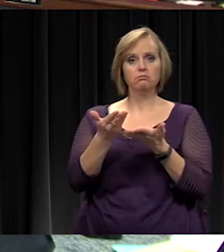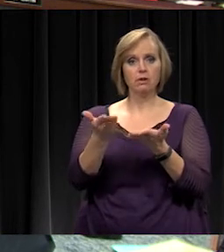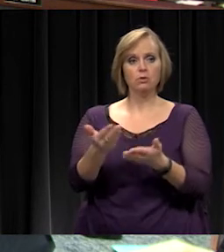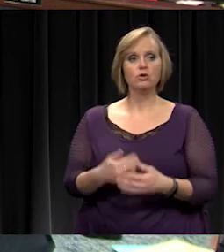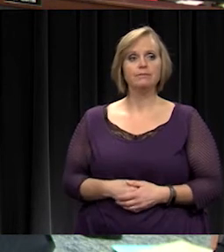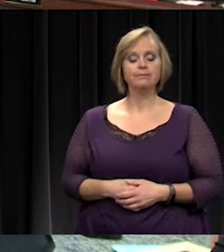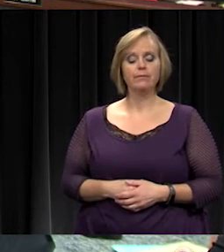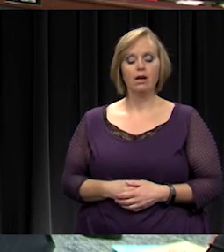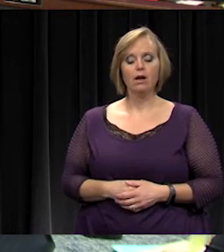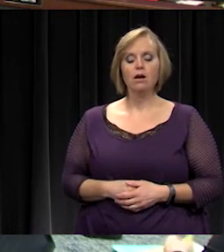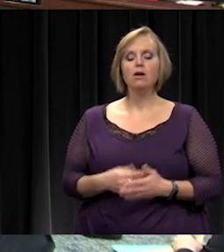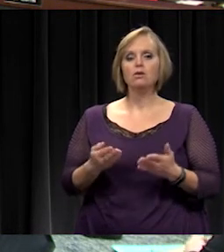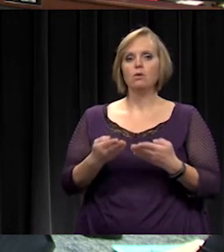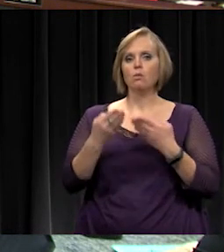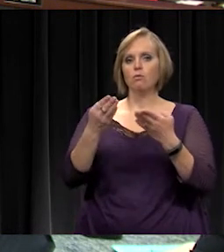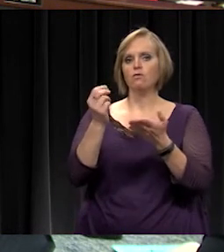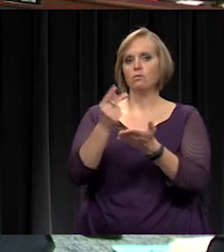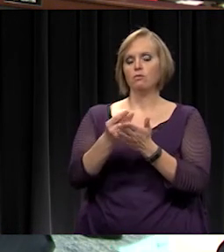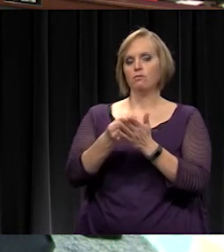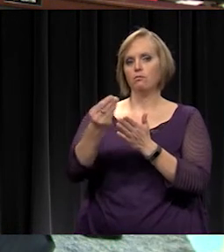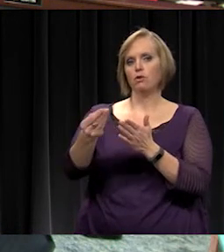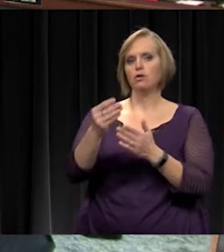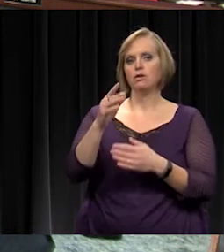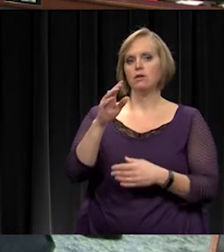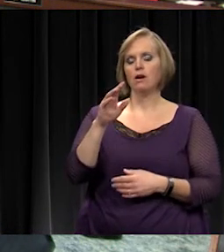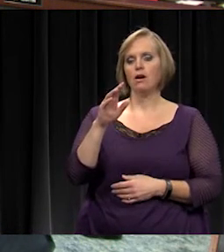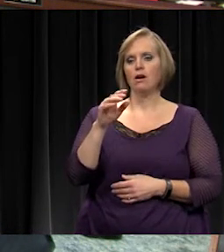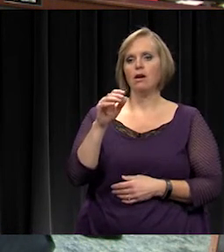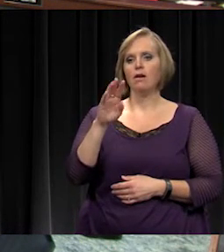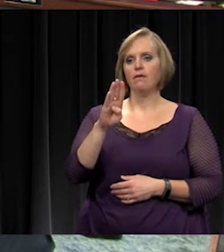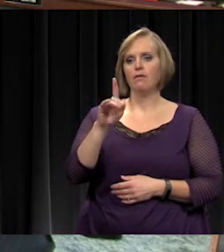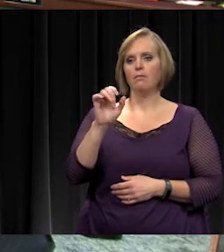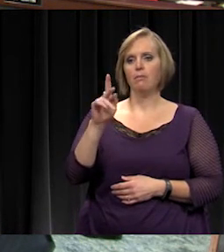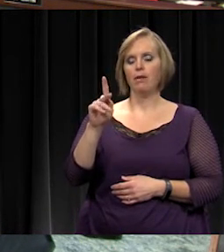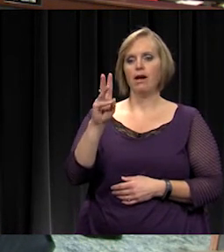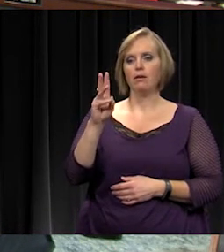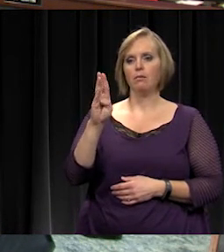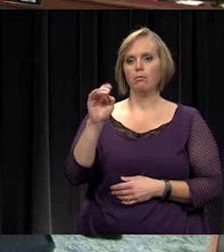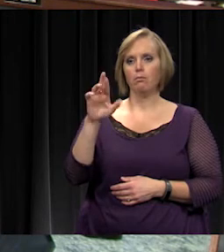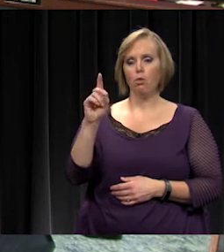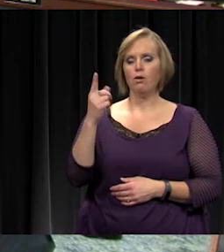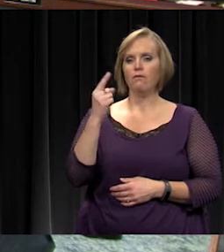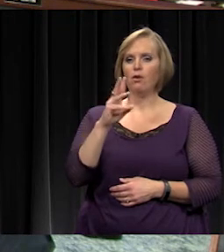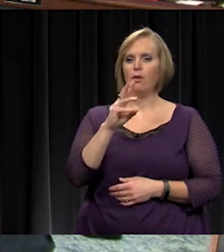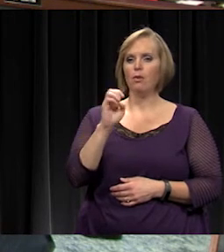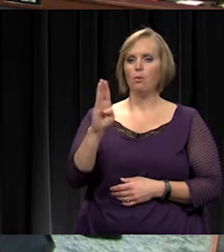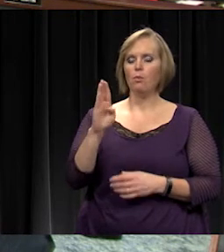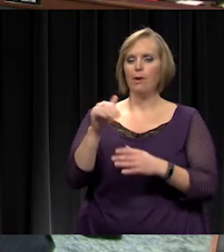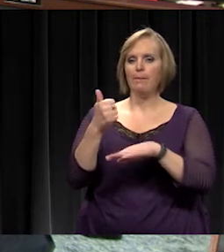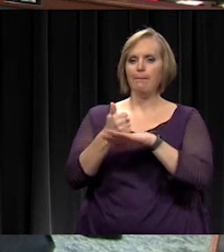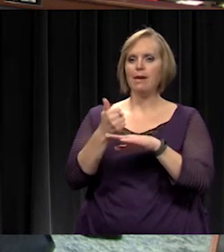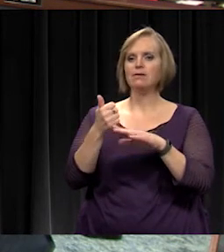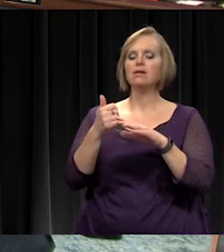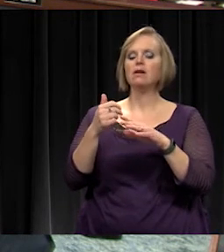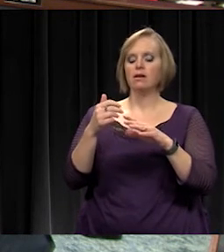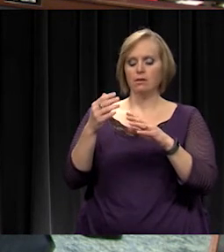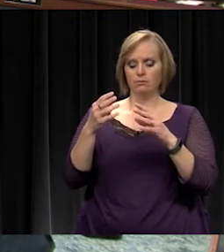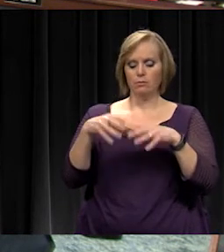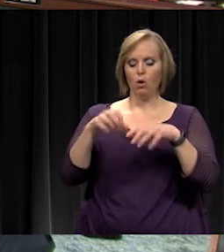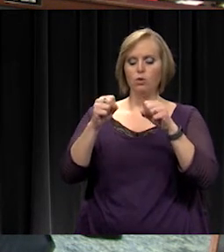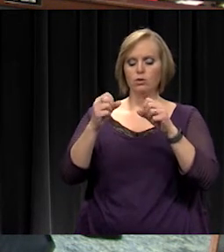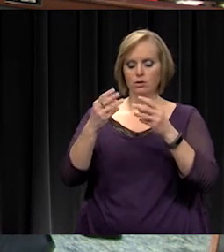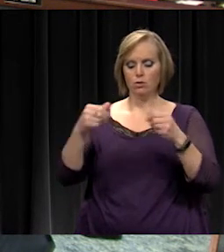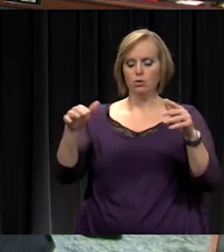So I move to approve the purchase of the Blackboard for their web-based hosted communication solution for a total annual cost of $41